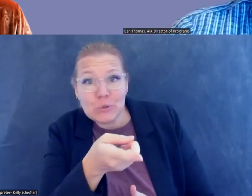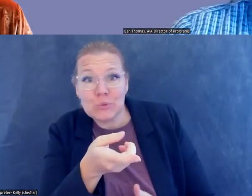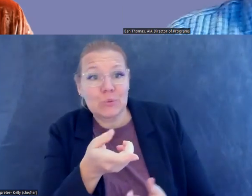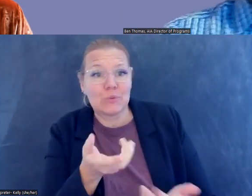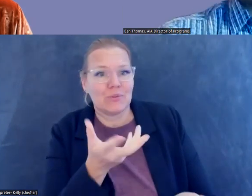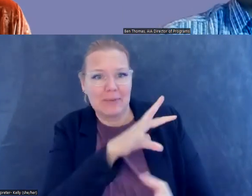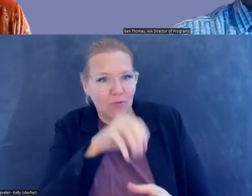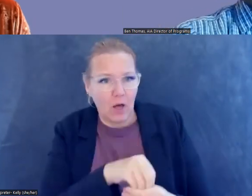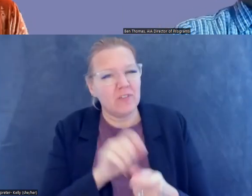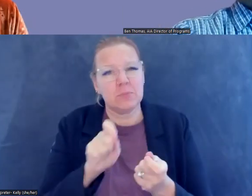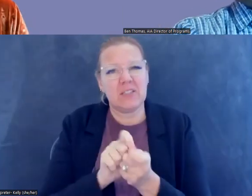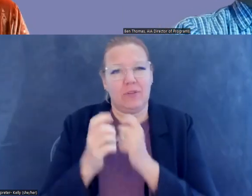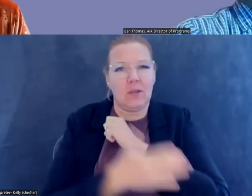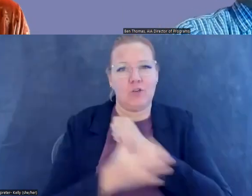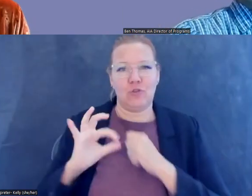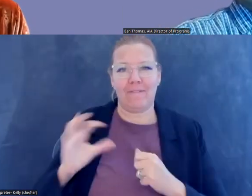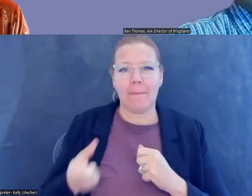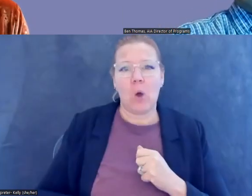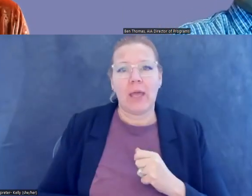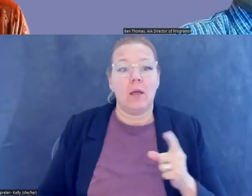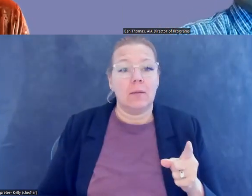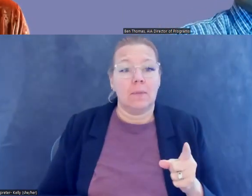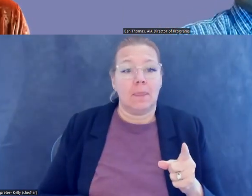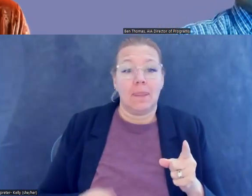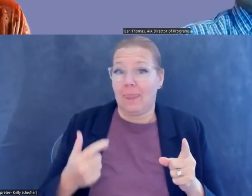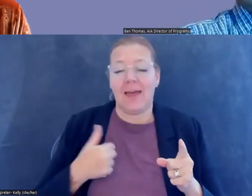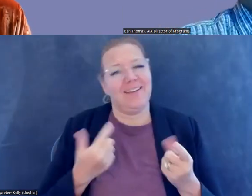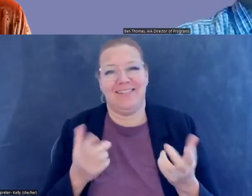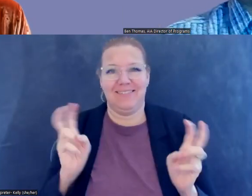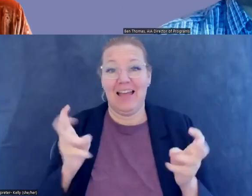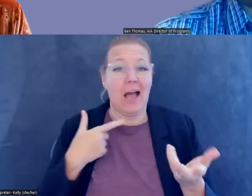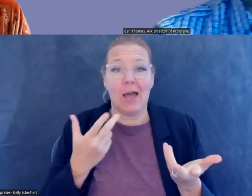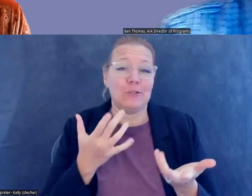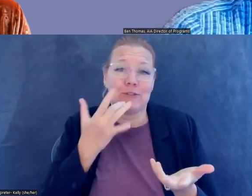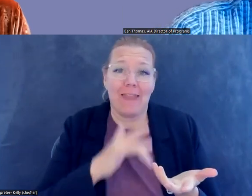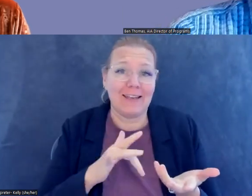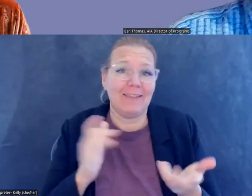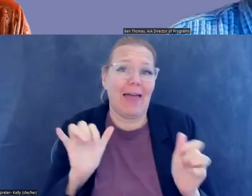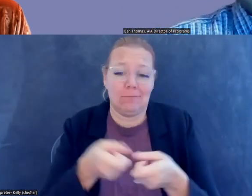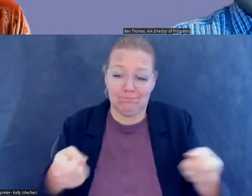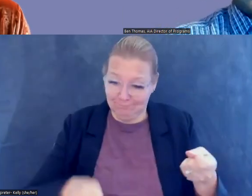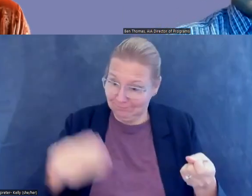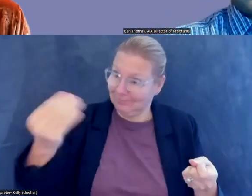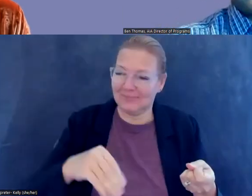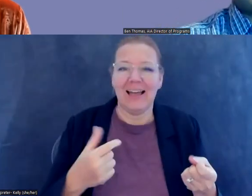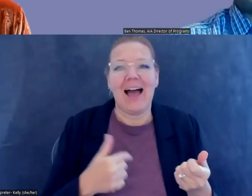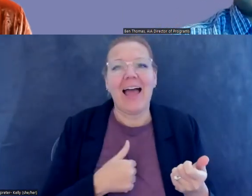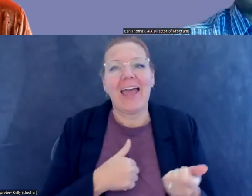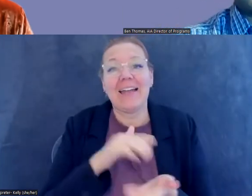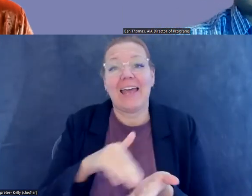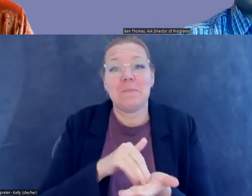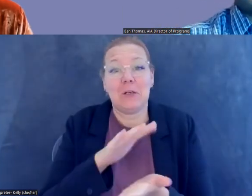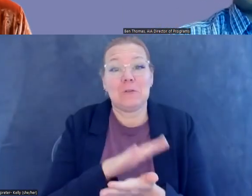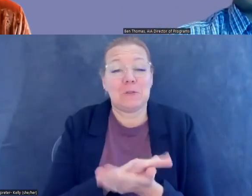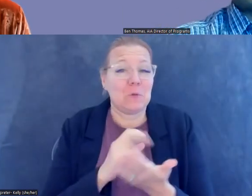with Cambodia? I actually drew Cambodia out of a hat. Um, I had a middle school project, um, that we